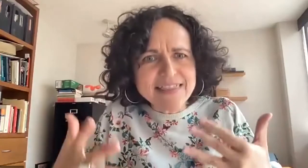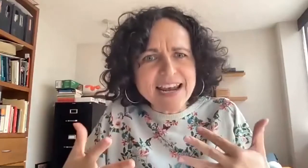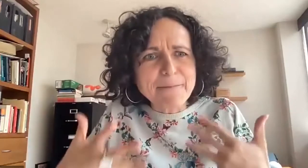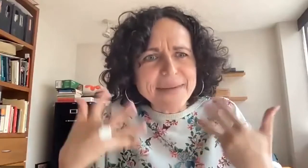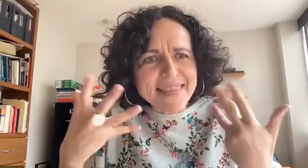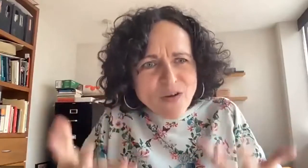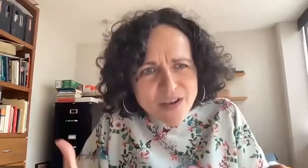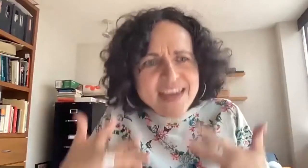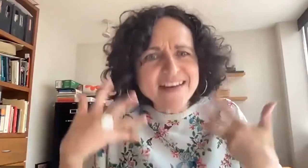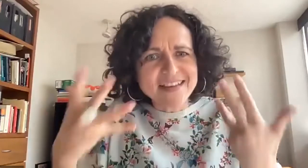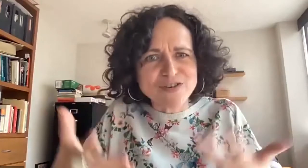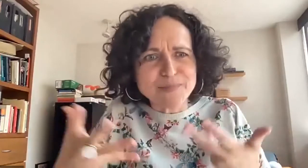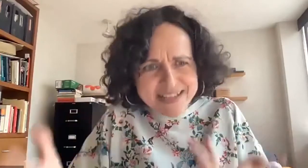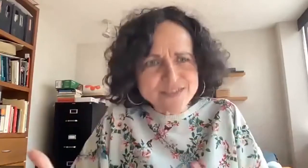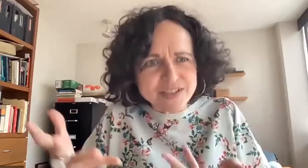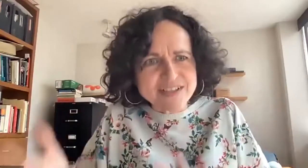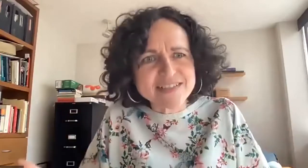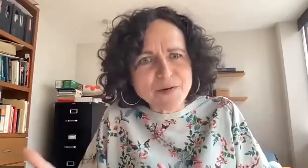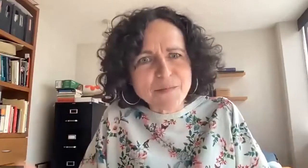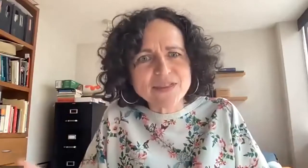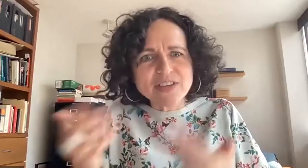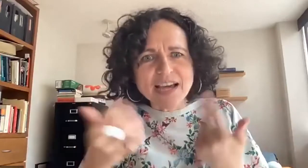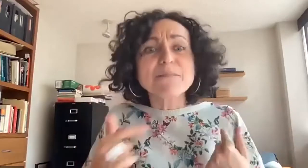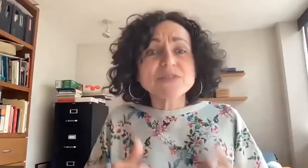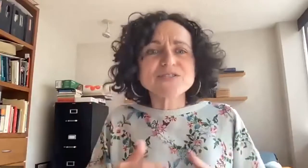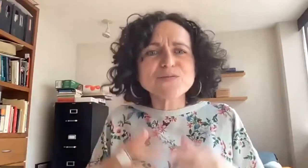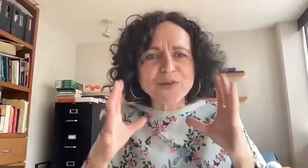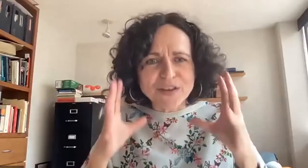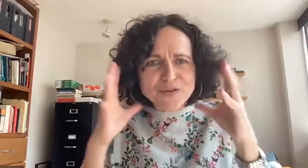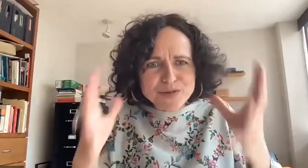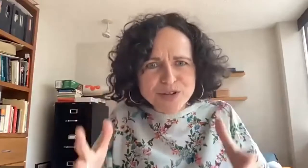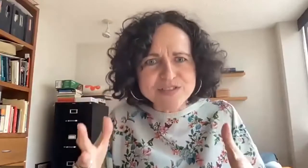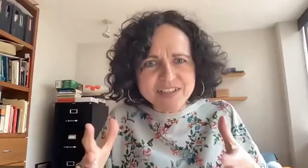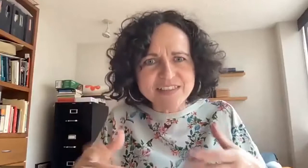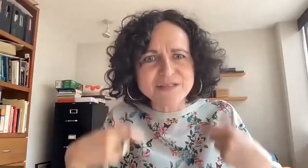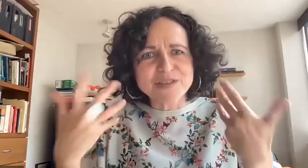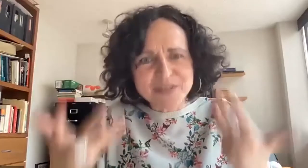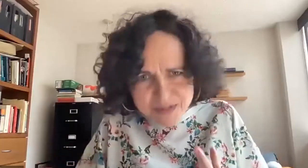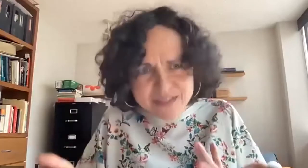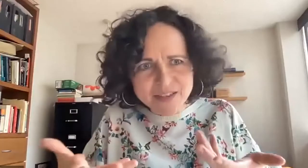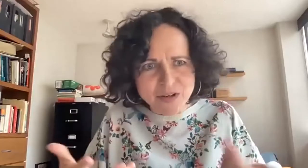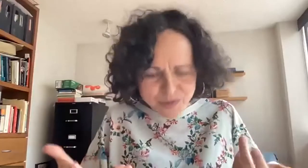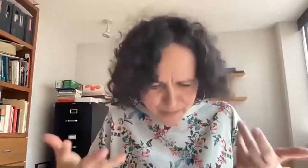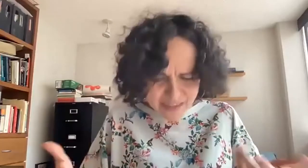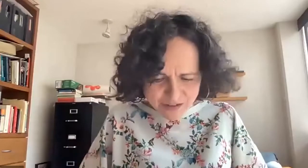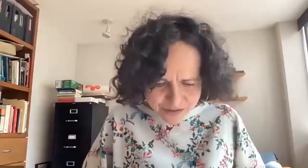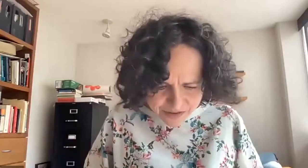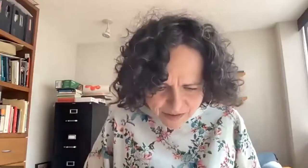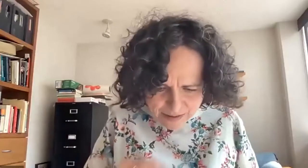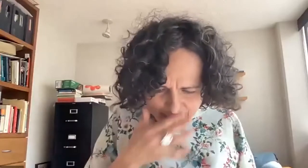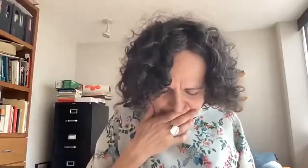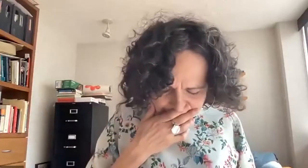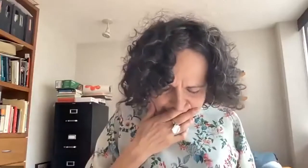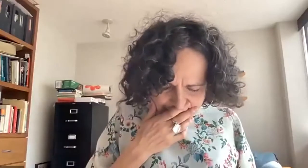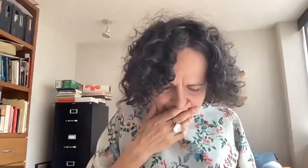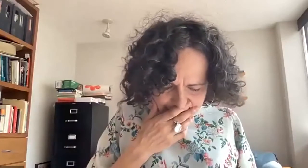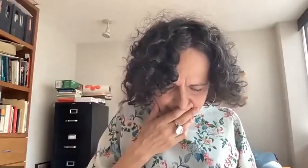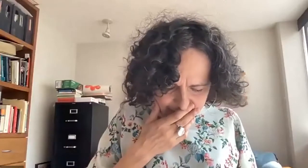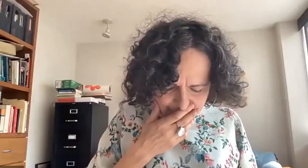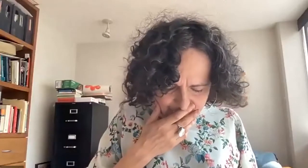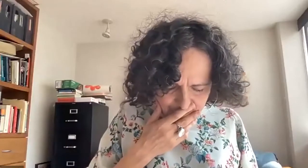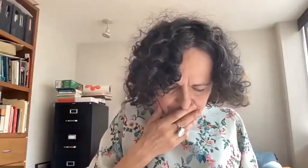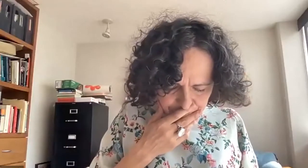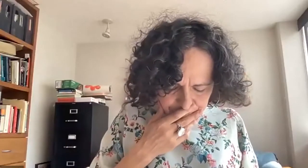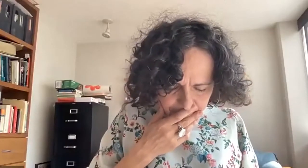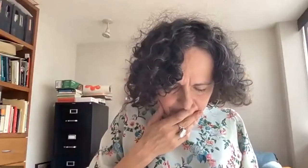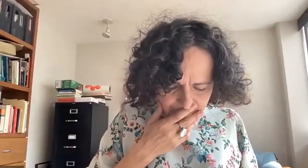this is not a project, a very quite aware project from